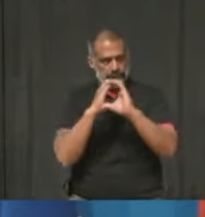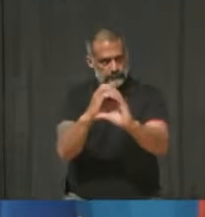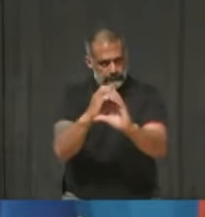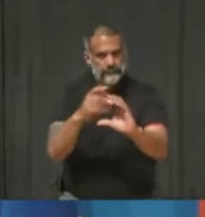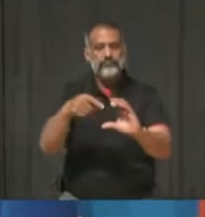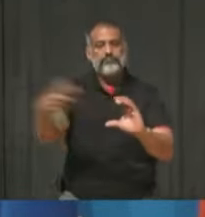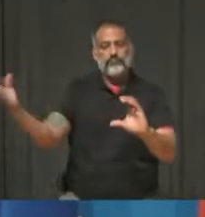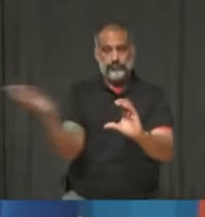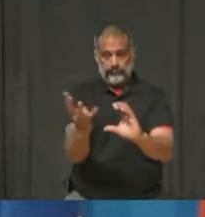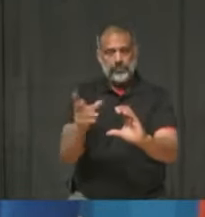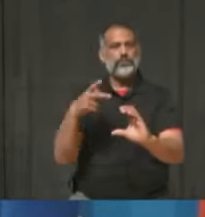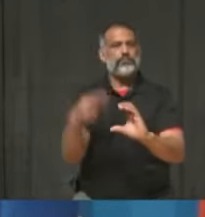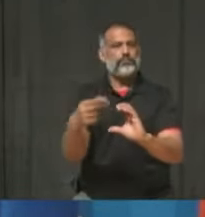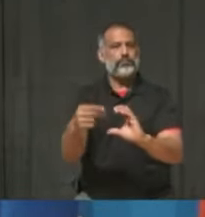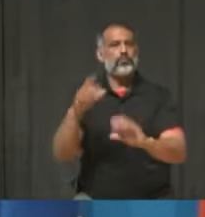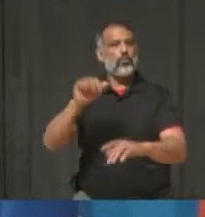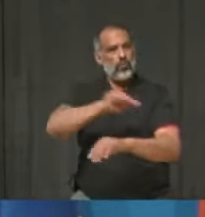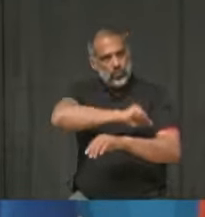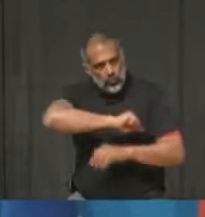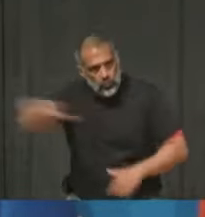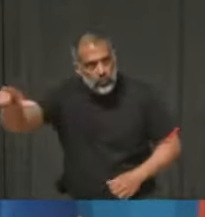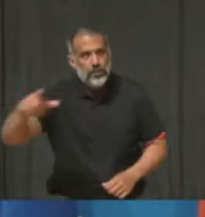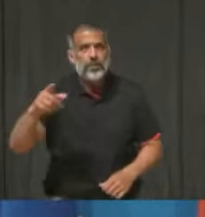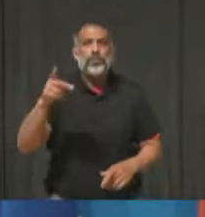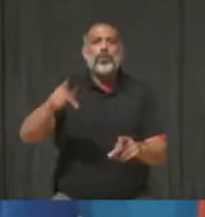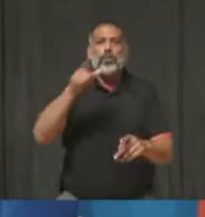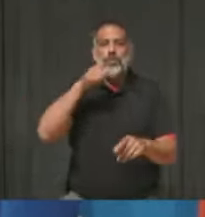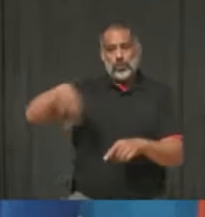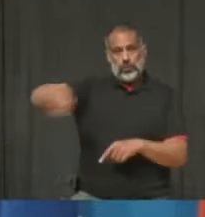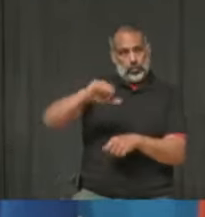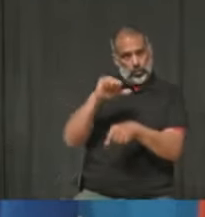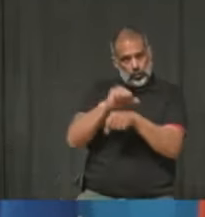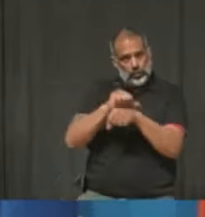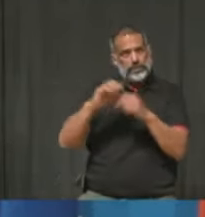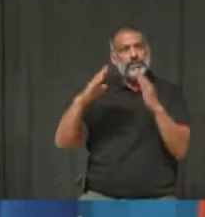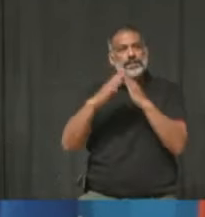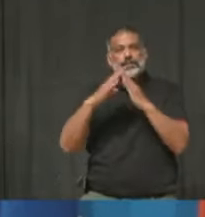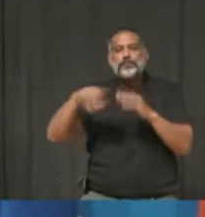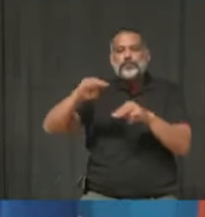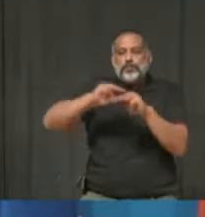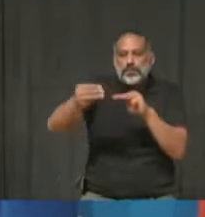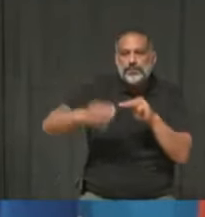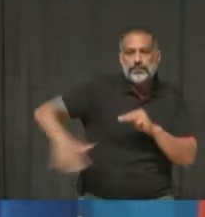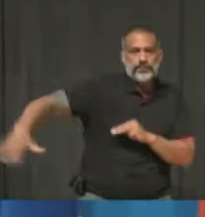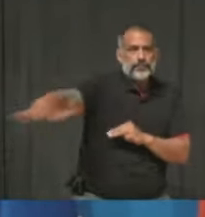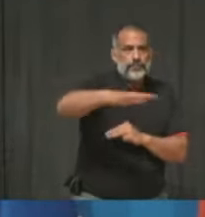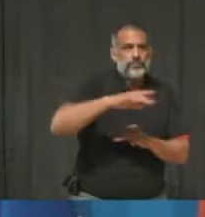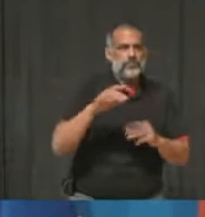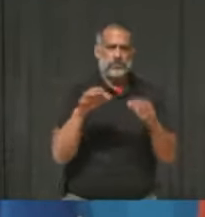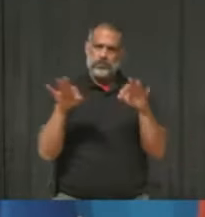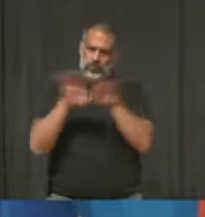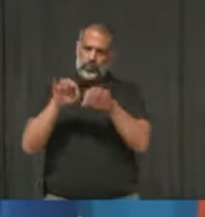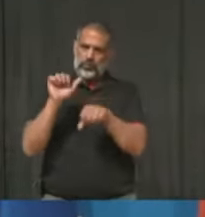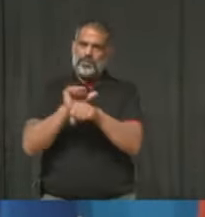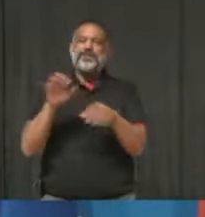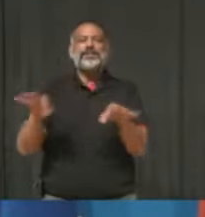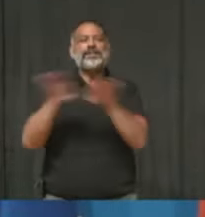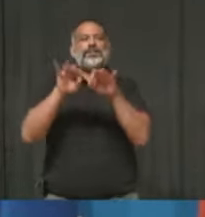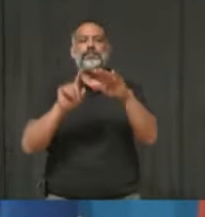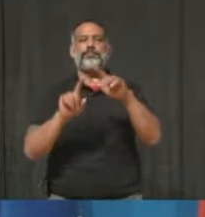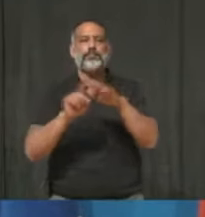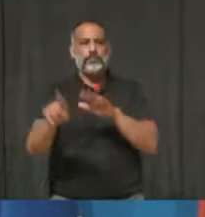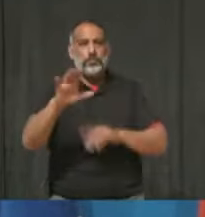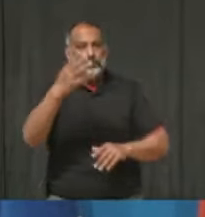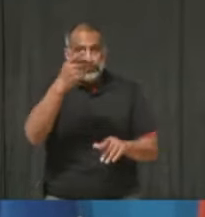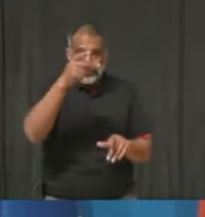to all essential city employees. I want to thank the Region of Peel and the Government of Ontario for partnering